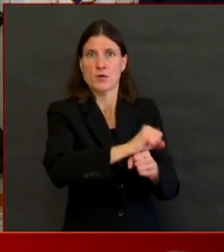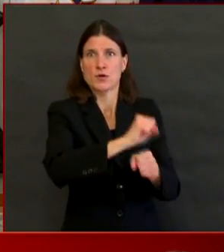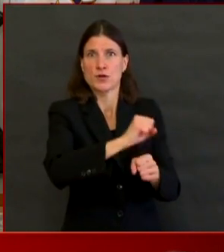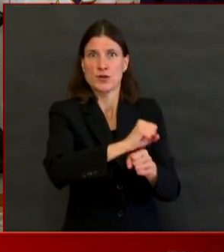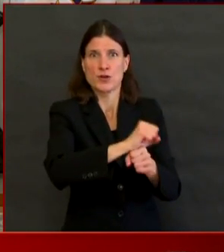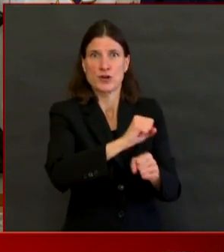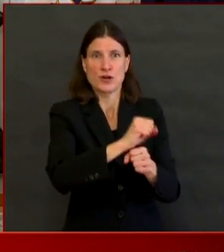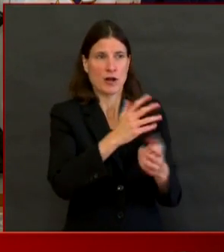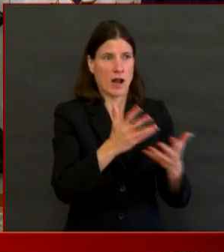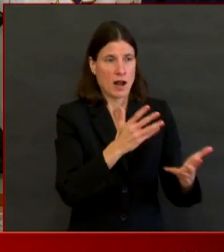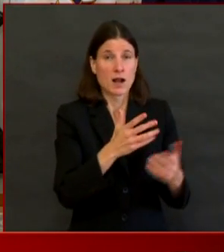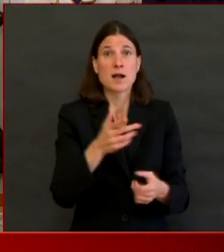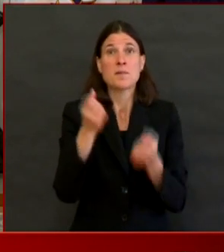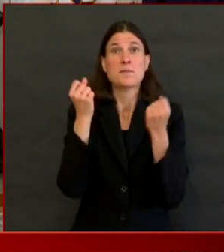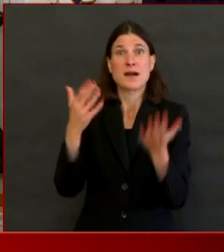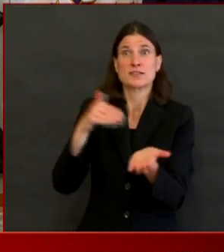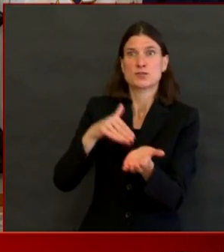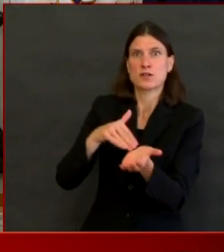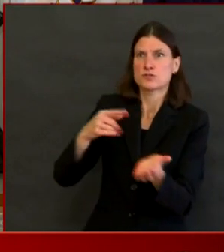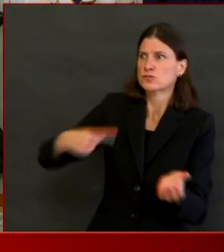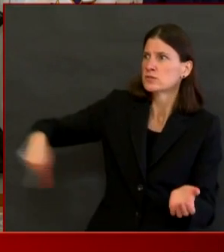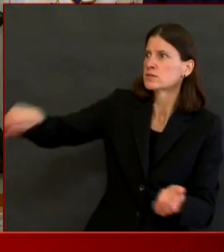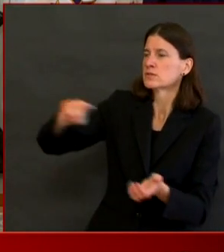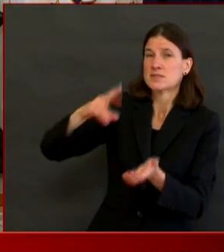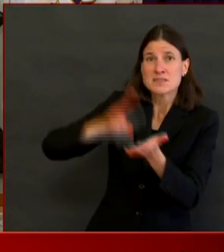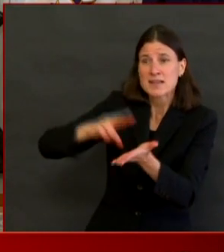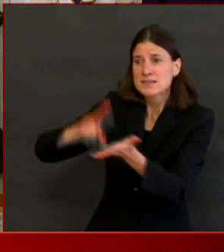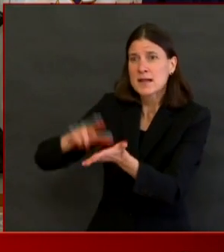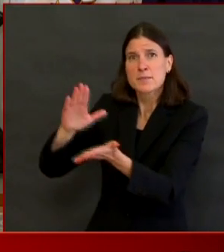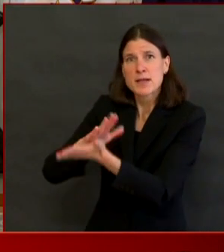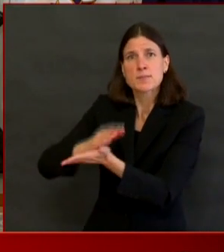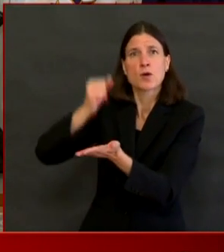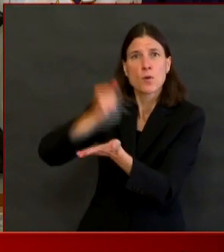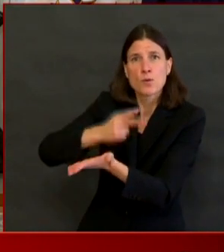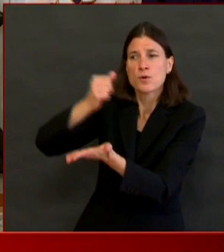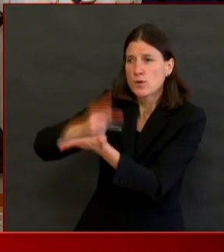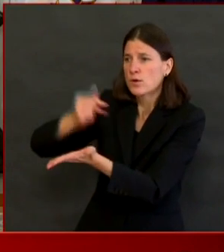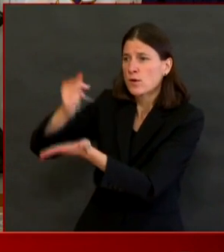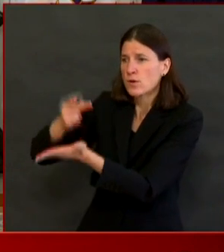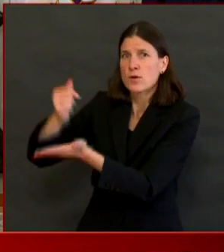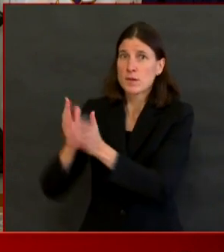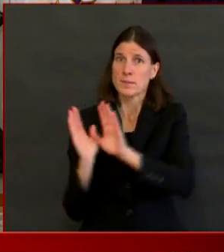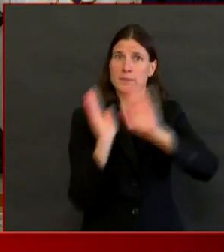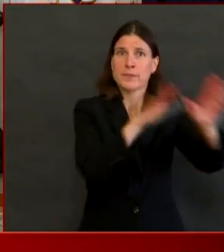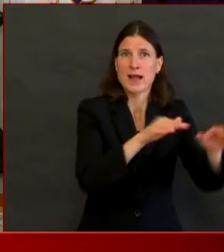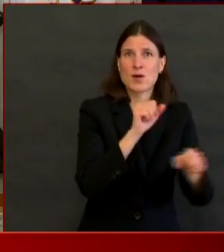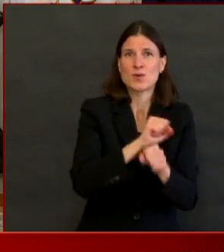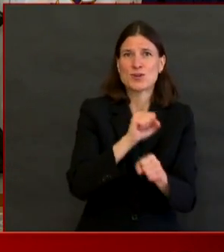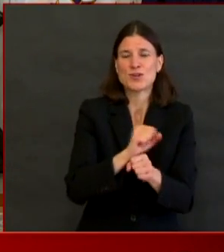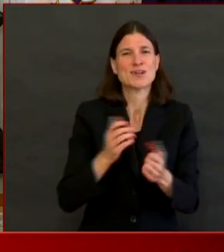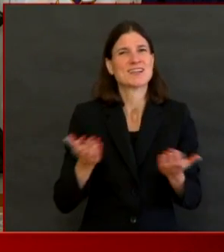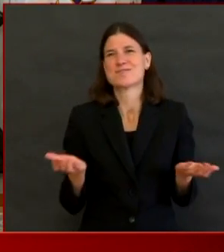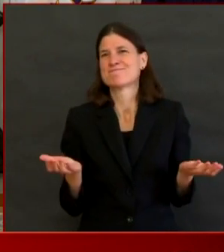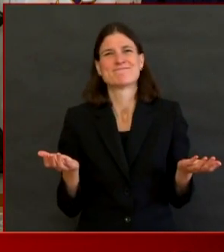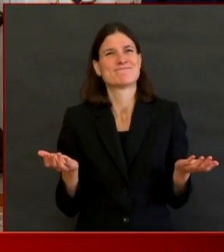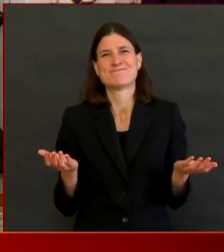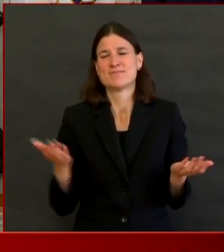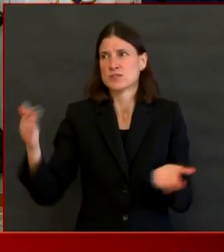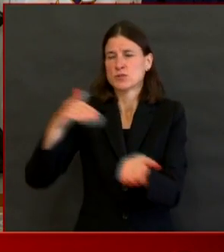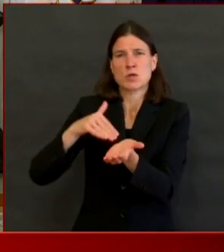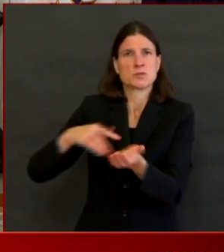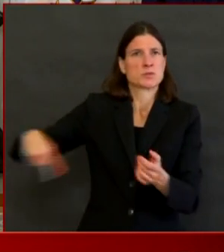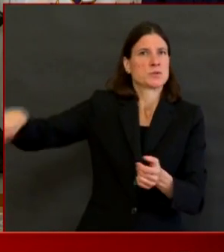someone to work. We will continue to work with employers and their employees on this, but I want to make this statement.